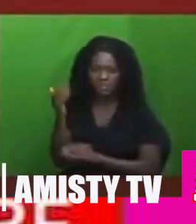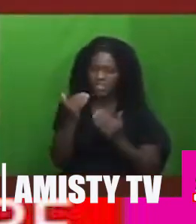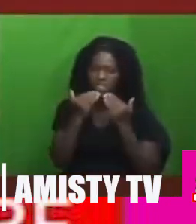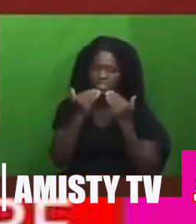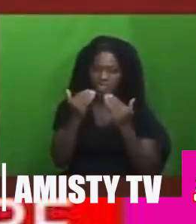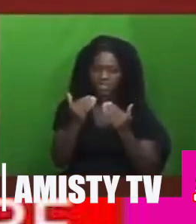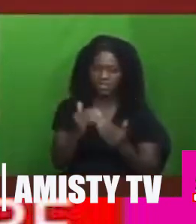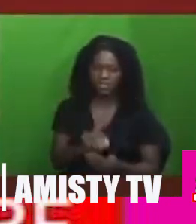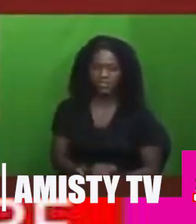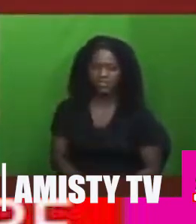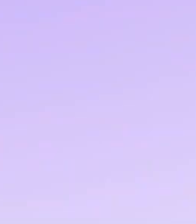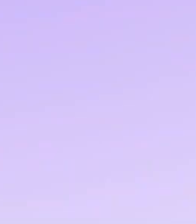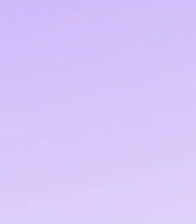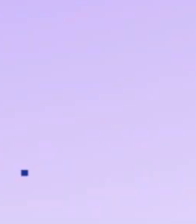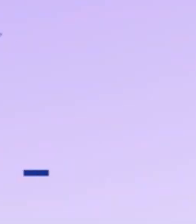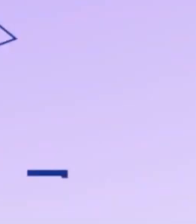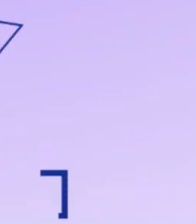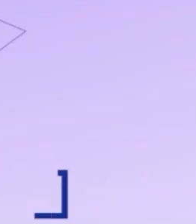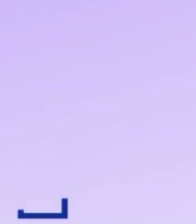statement.